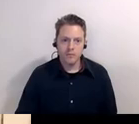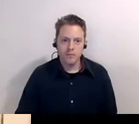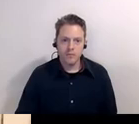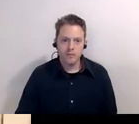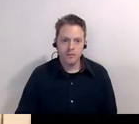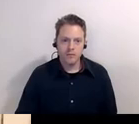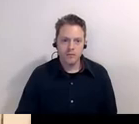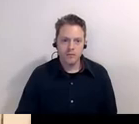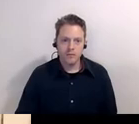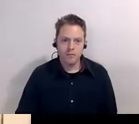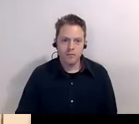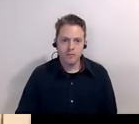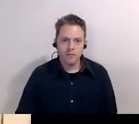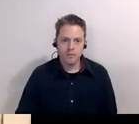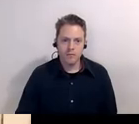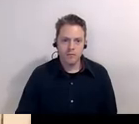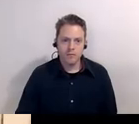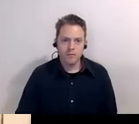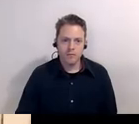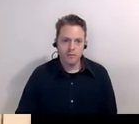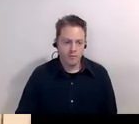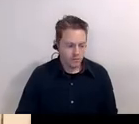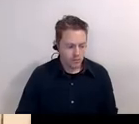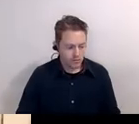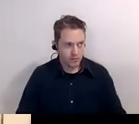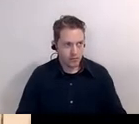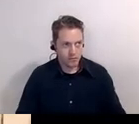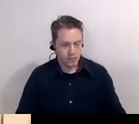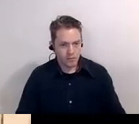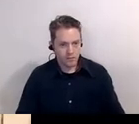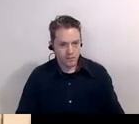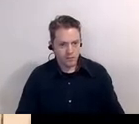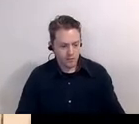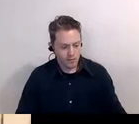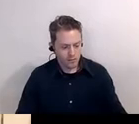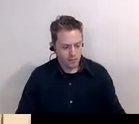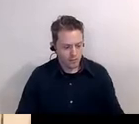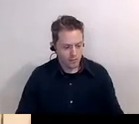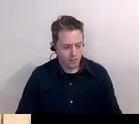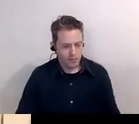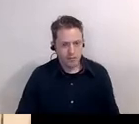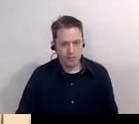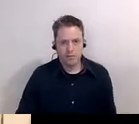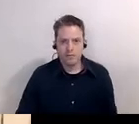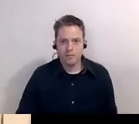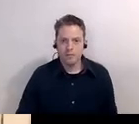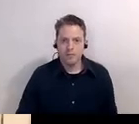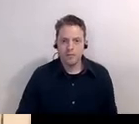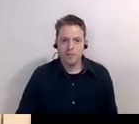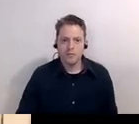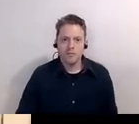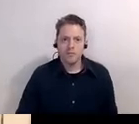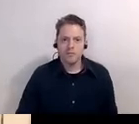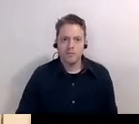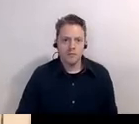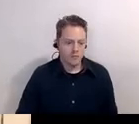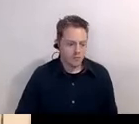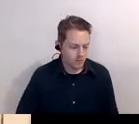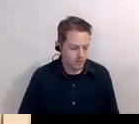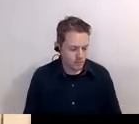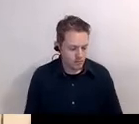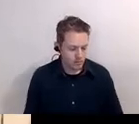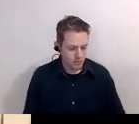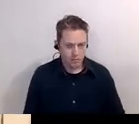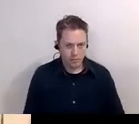-american owned businesses in the country are there um and this is all happening you know between the years of the white mob violence in wilmington in